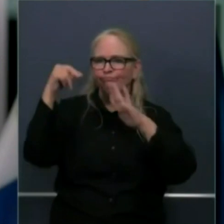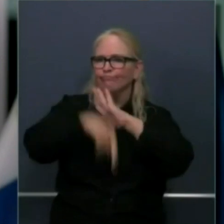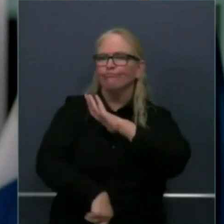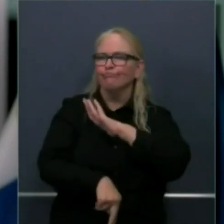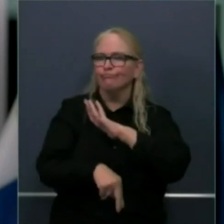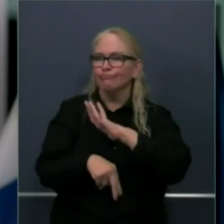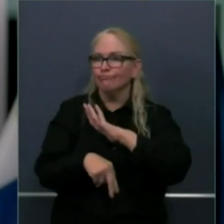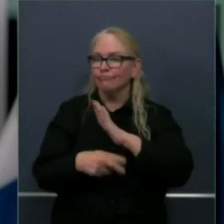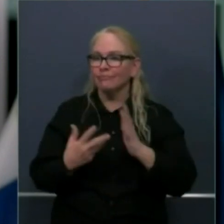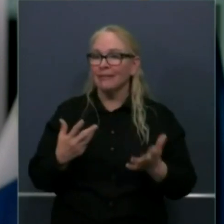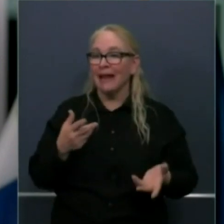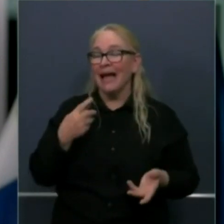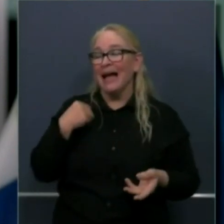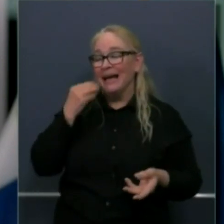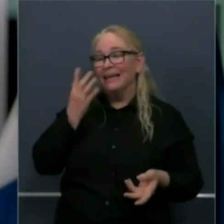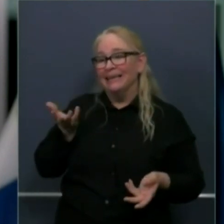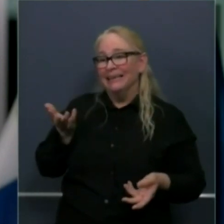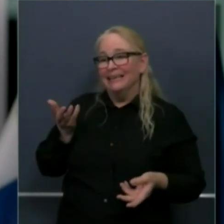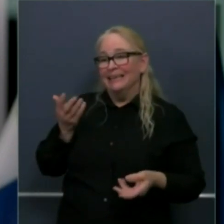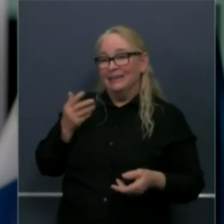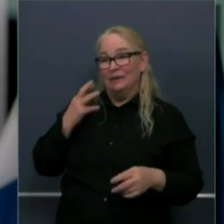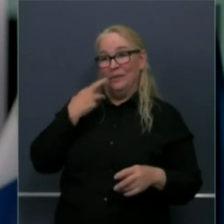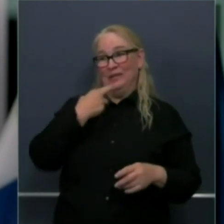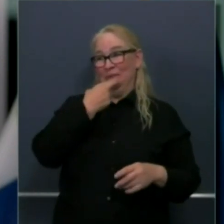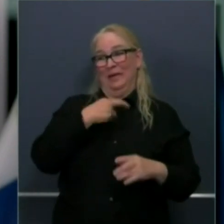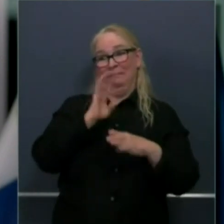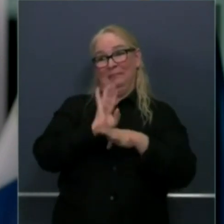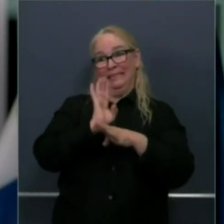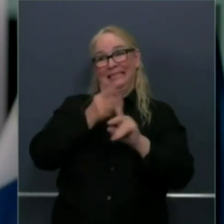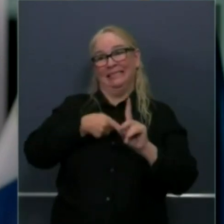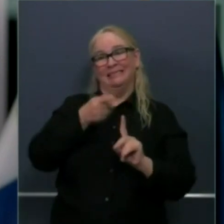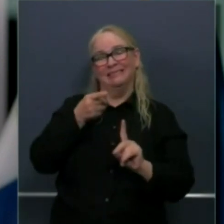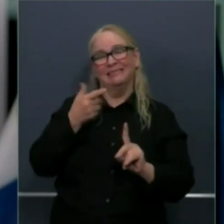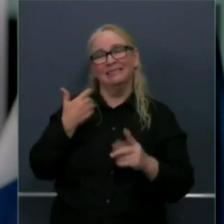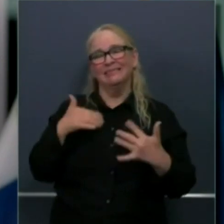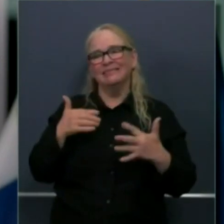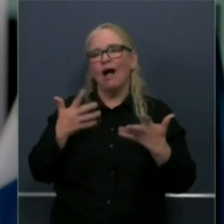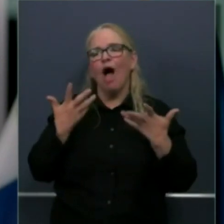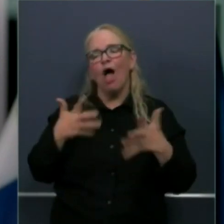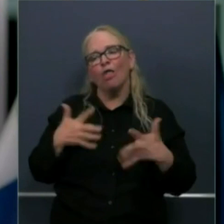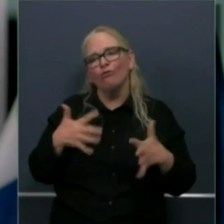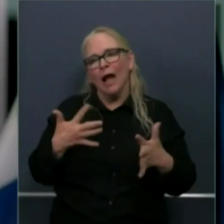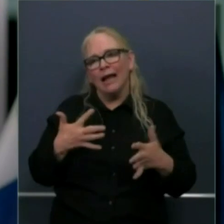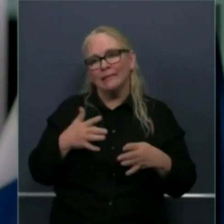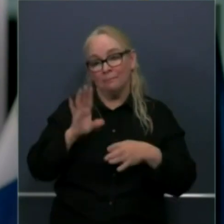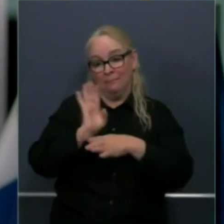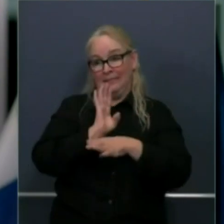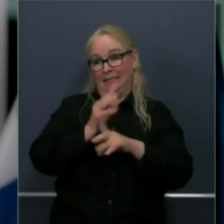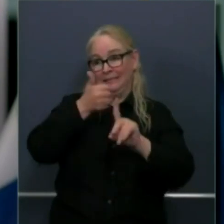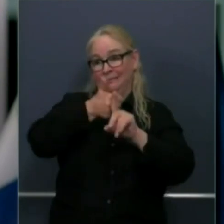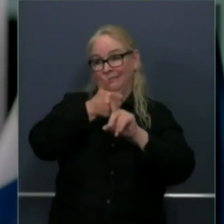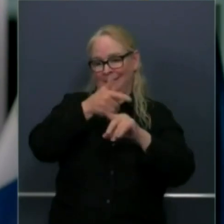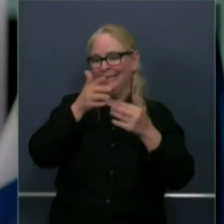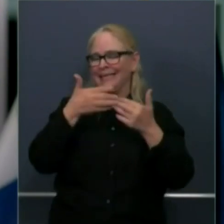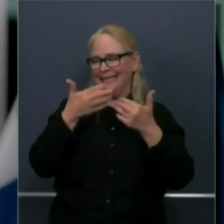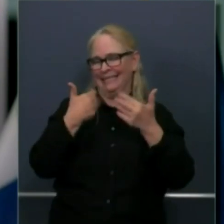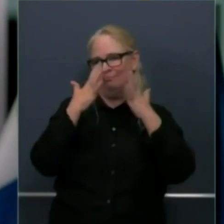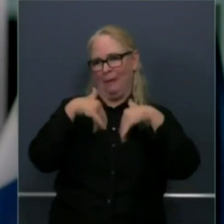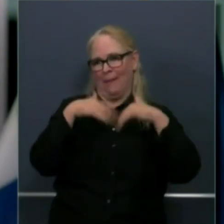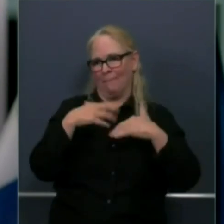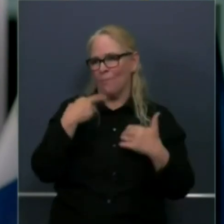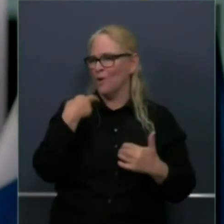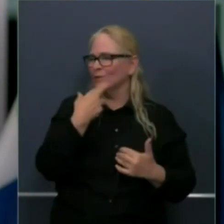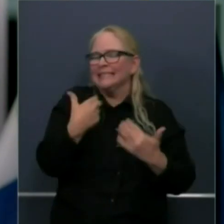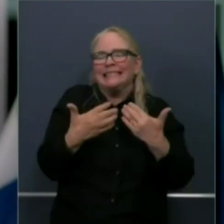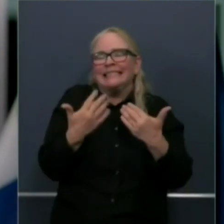is already alarmingly high. It's one of the most tough, difficult, challenging businesses and competitive businesses out there. So I think you